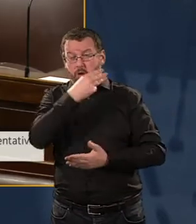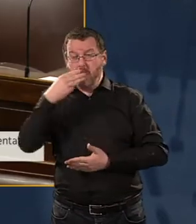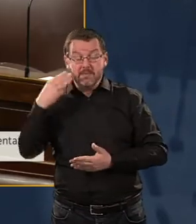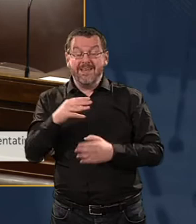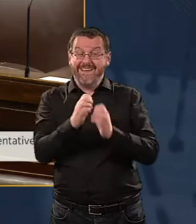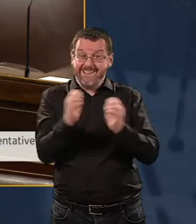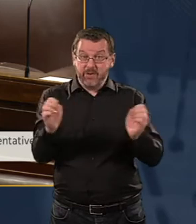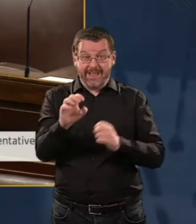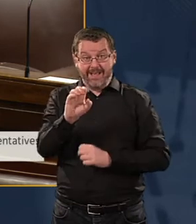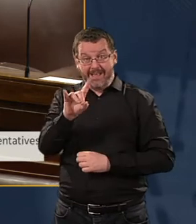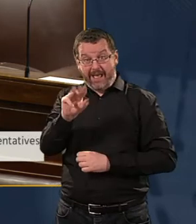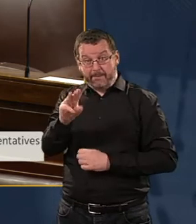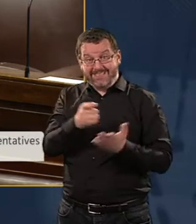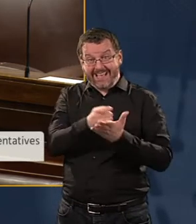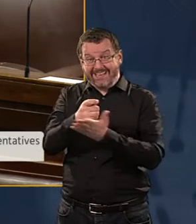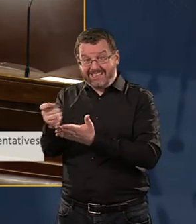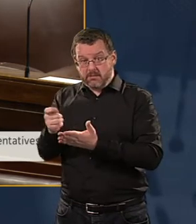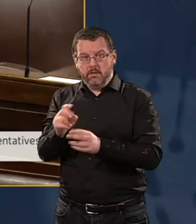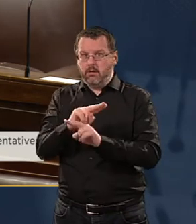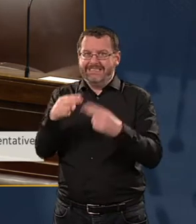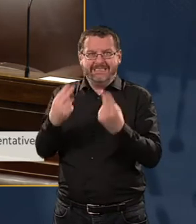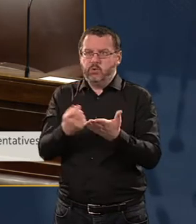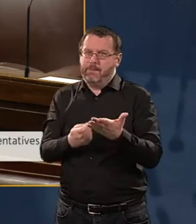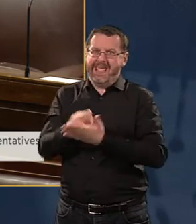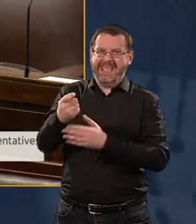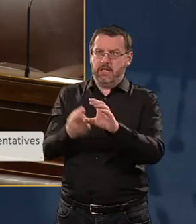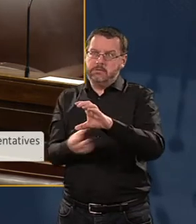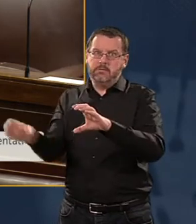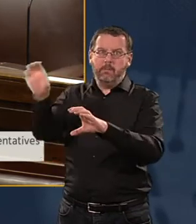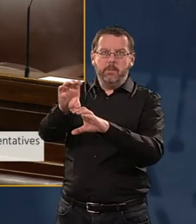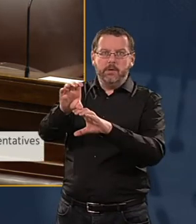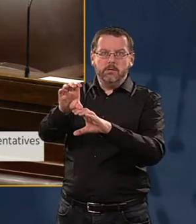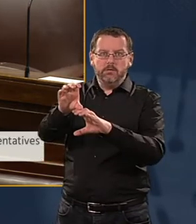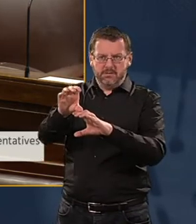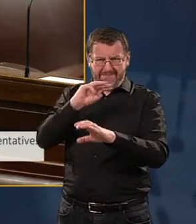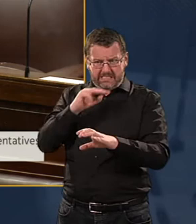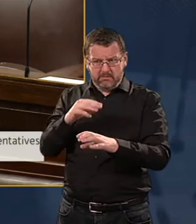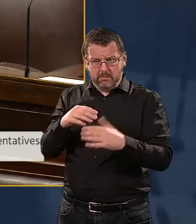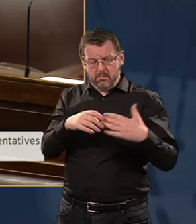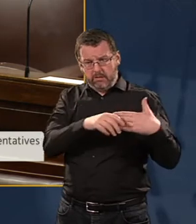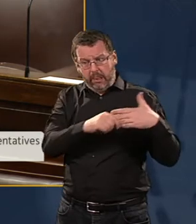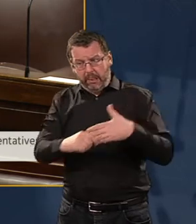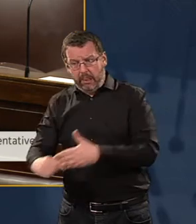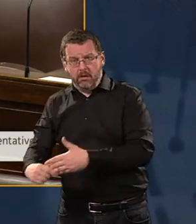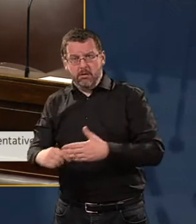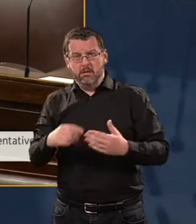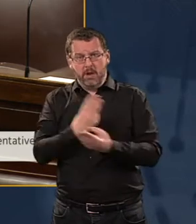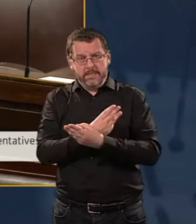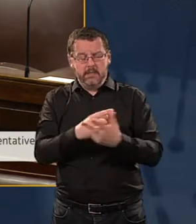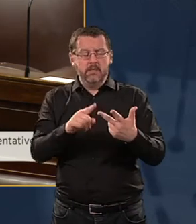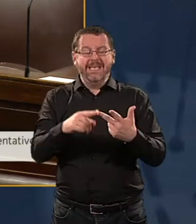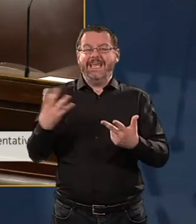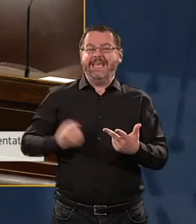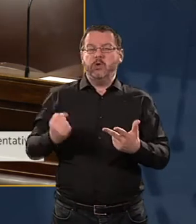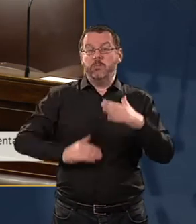will not be forced to pay top-ups that drive them into poverty? Will you raise the income thresholds for social